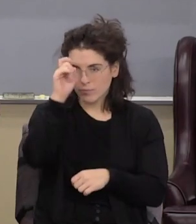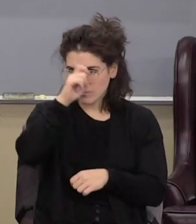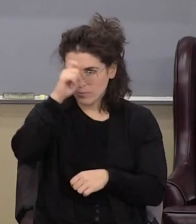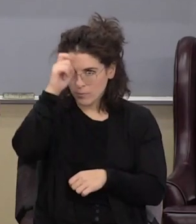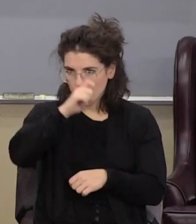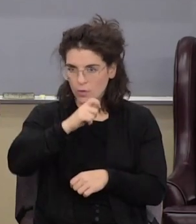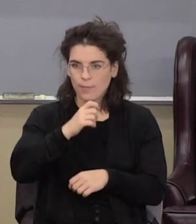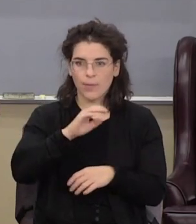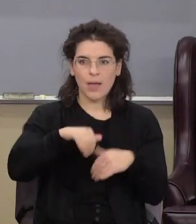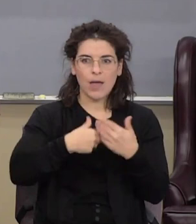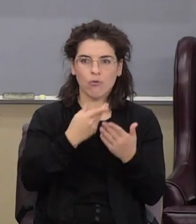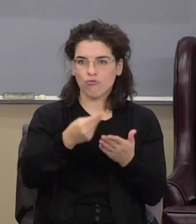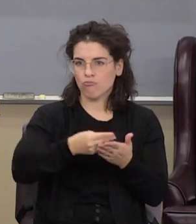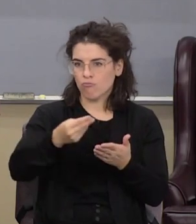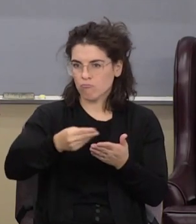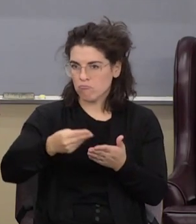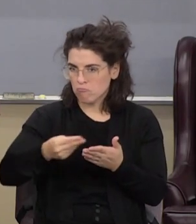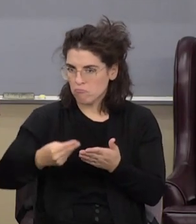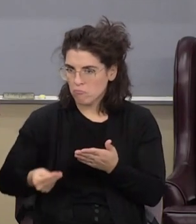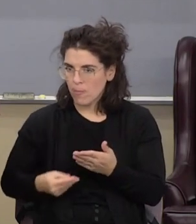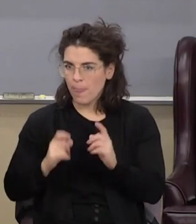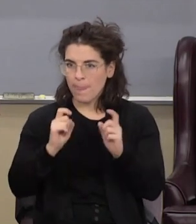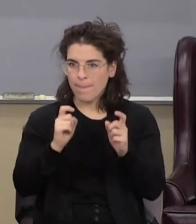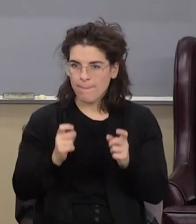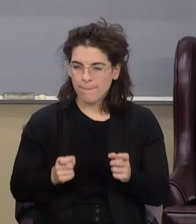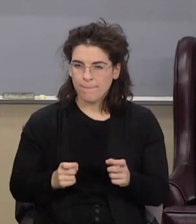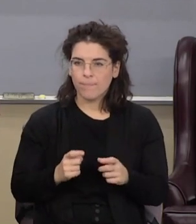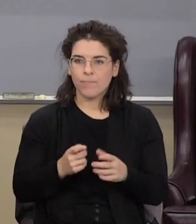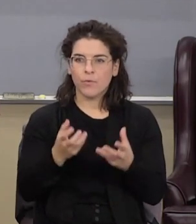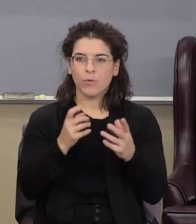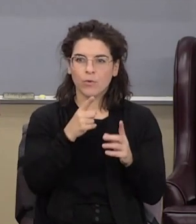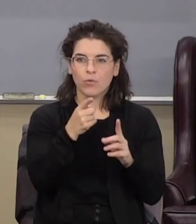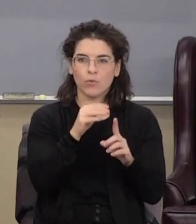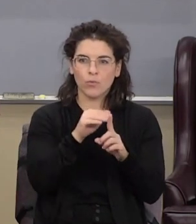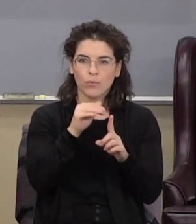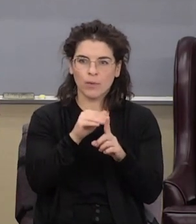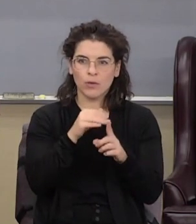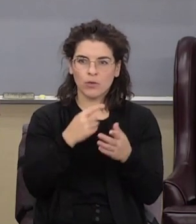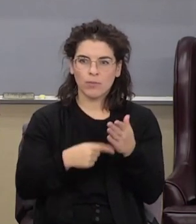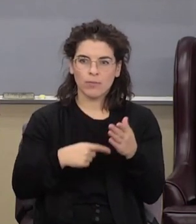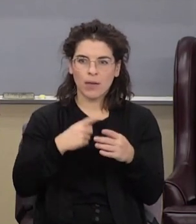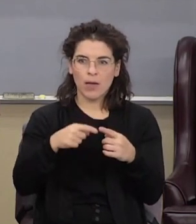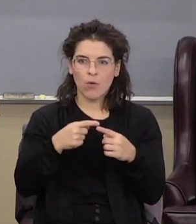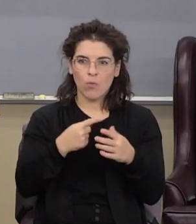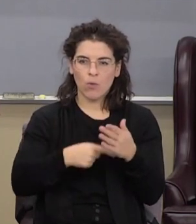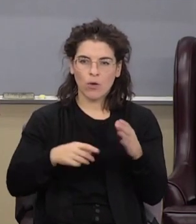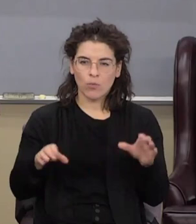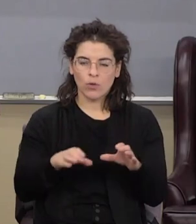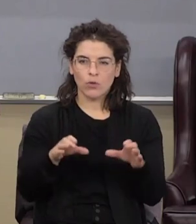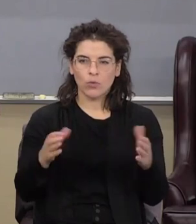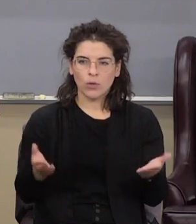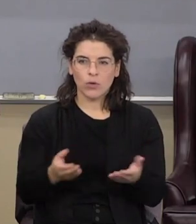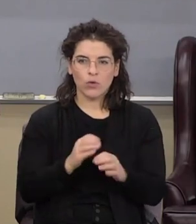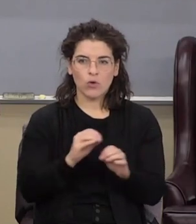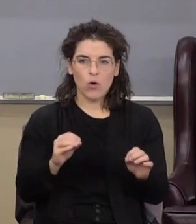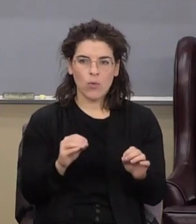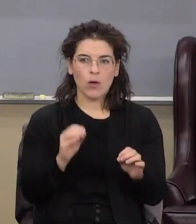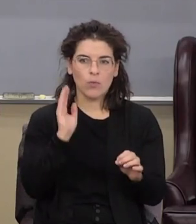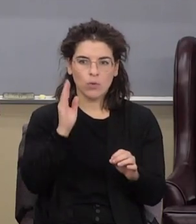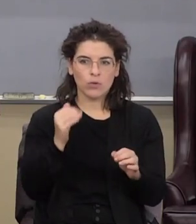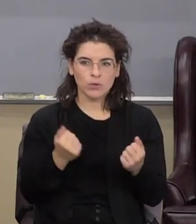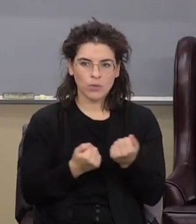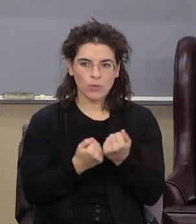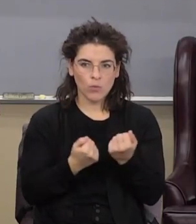about how you spend your money. But I wanted to remind you about what we do here. Nobody's going to support what we do,